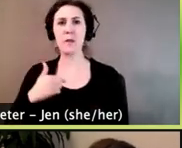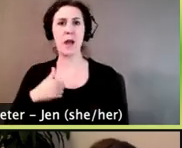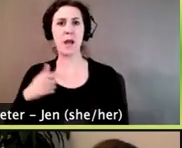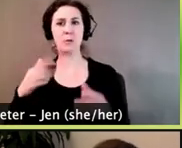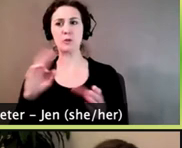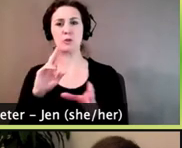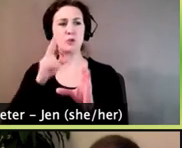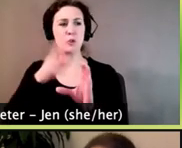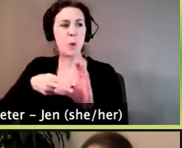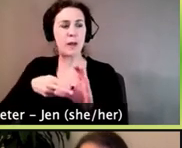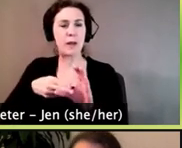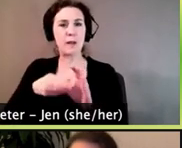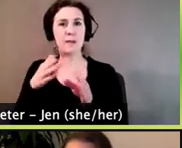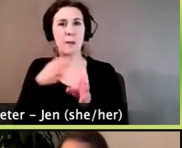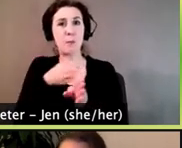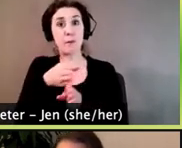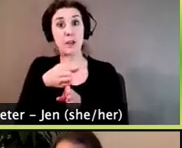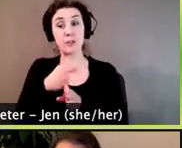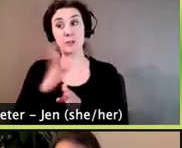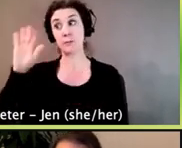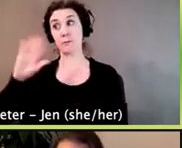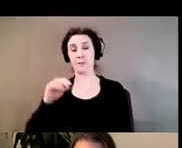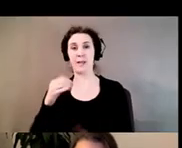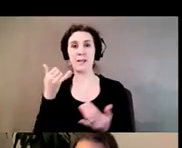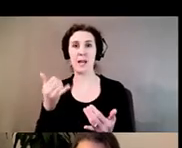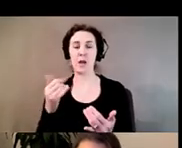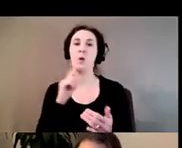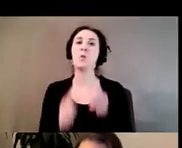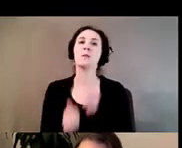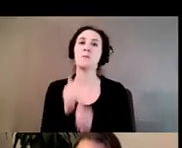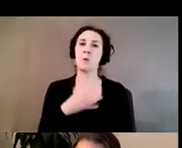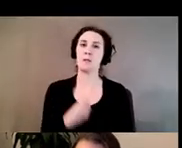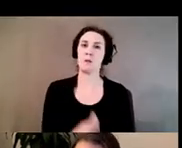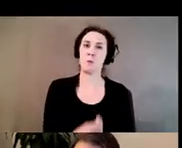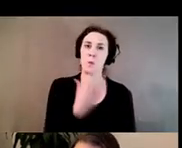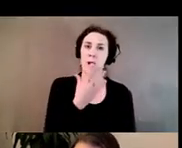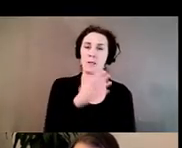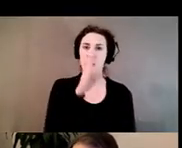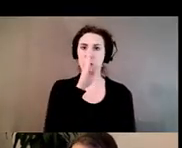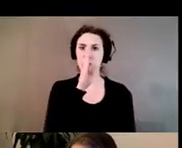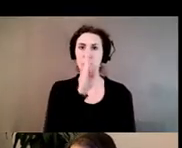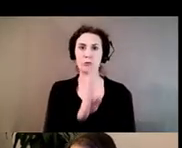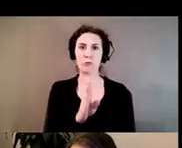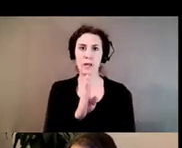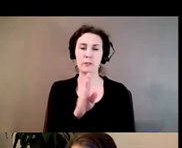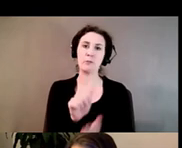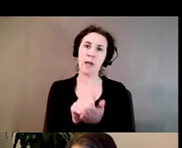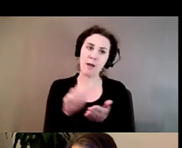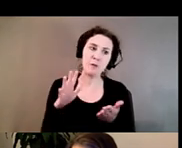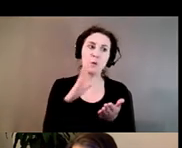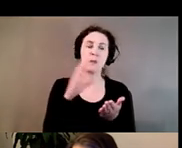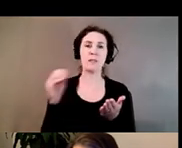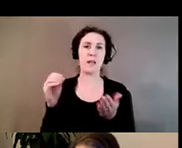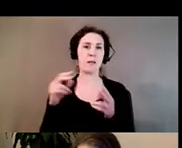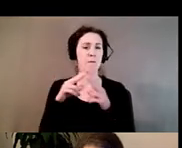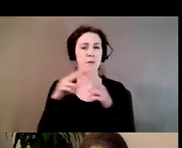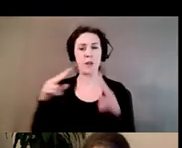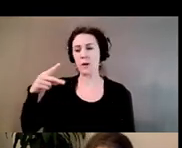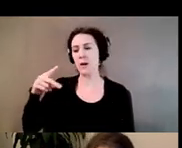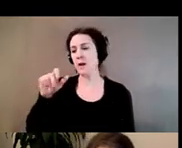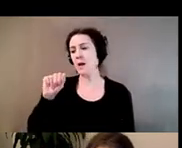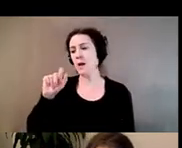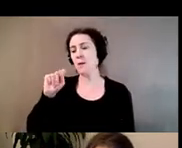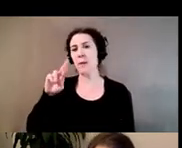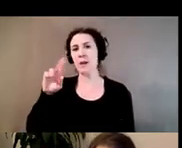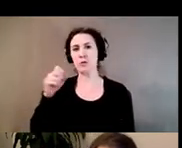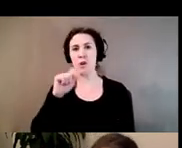that was then, as it is now, a majority white, majority straight, affluent, and often deeply patriarchal space that can be fundamentally